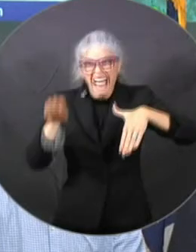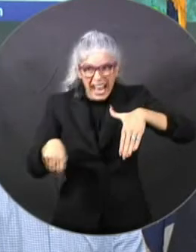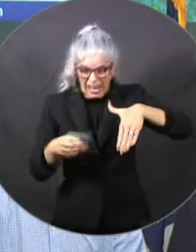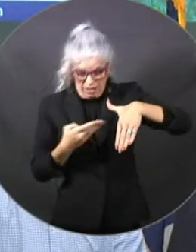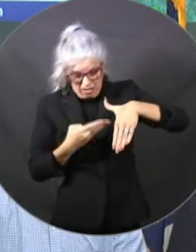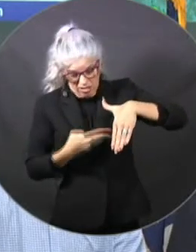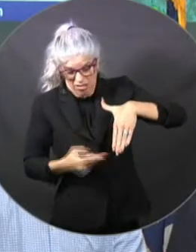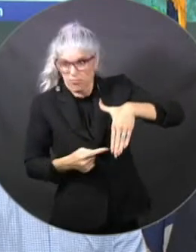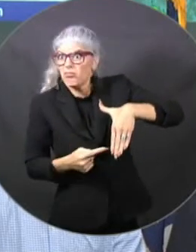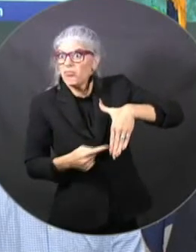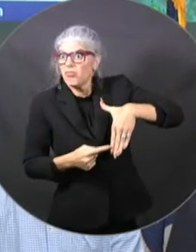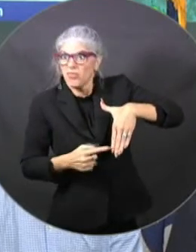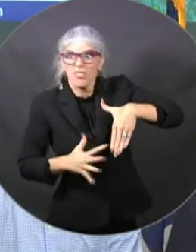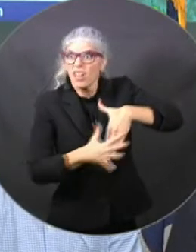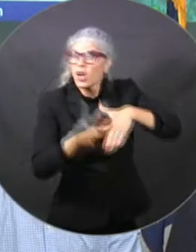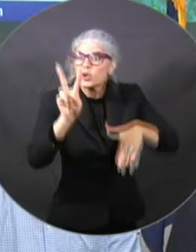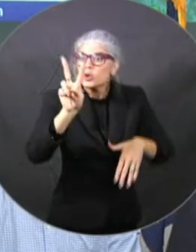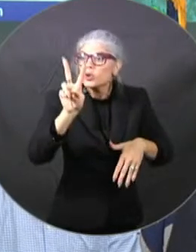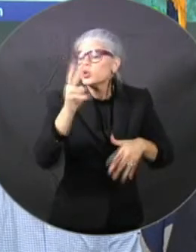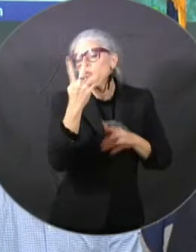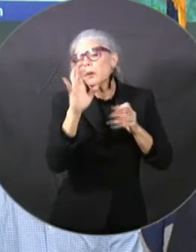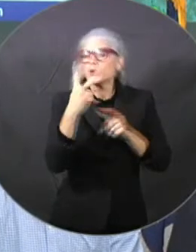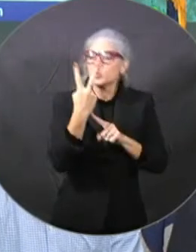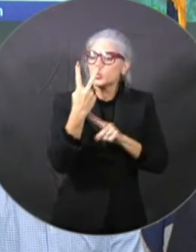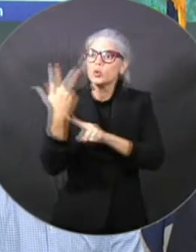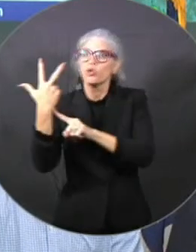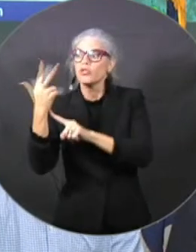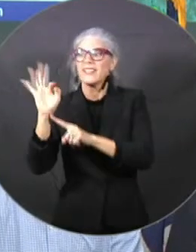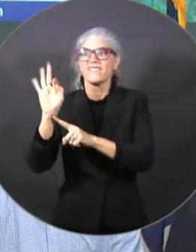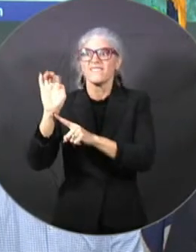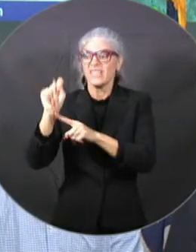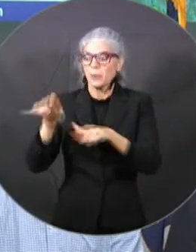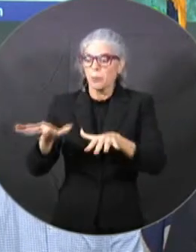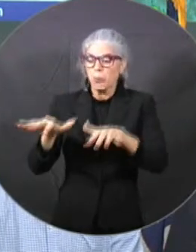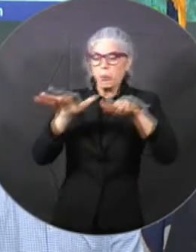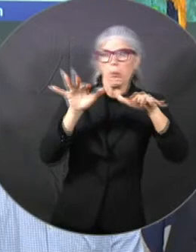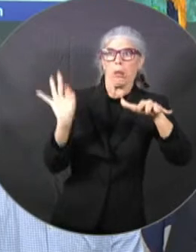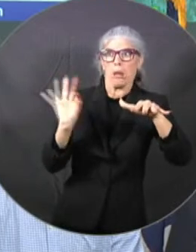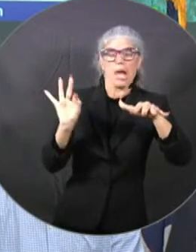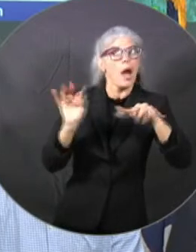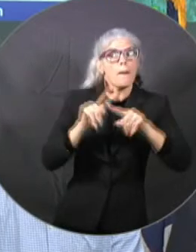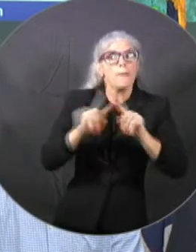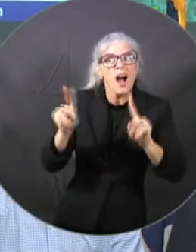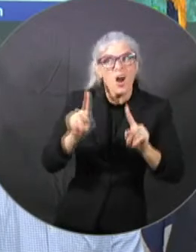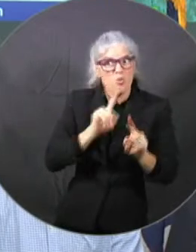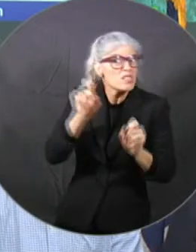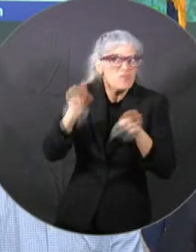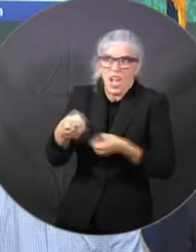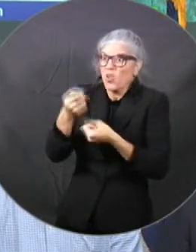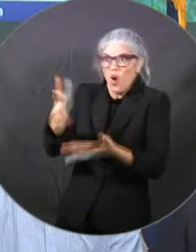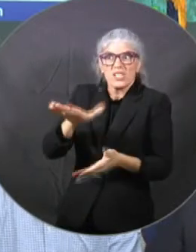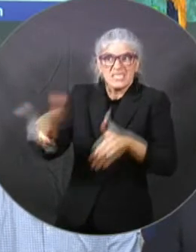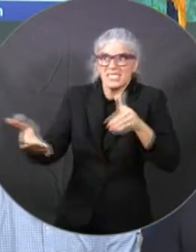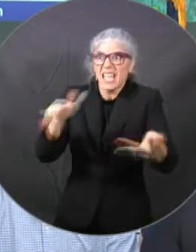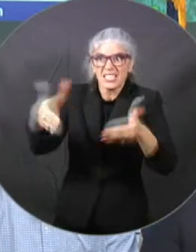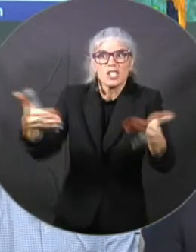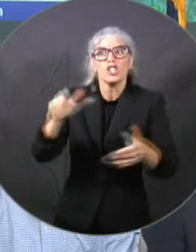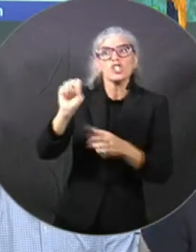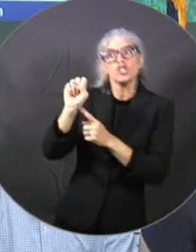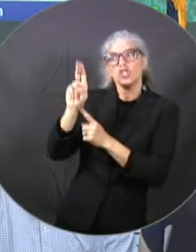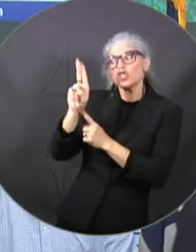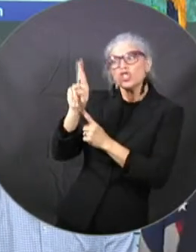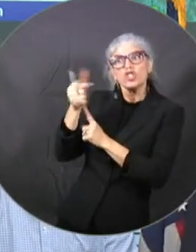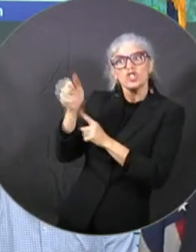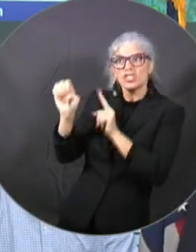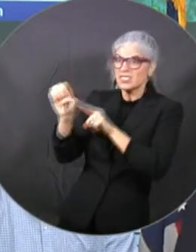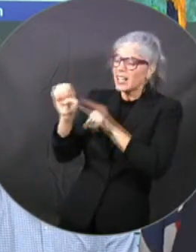room that's over seven foot tall. So again, please make sure you're heeding the warnings of local emergency managers. The governor just